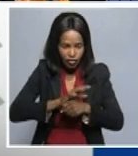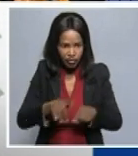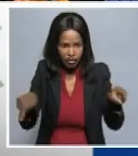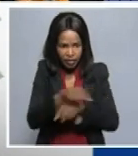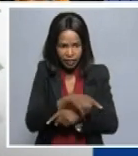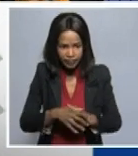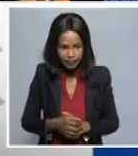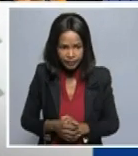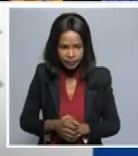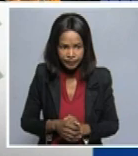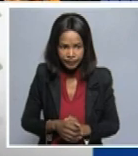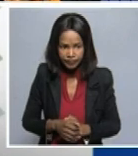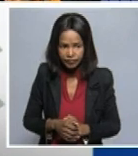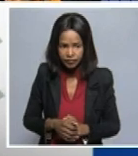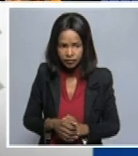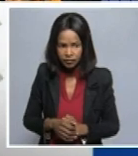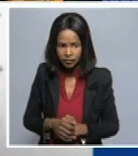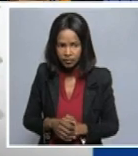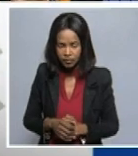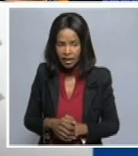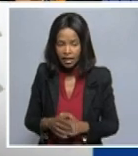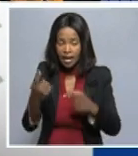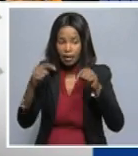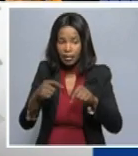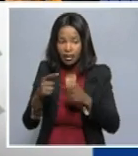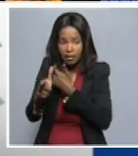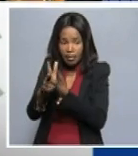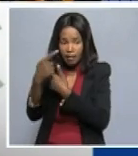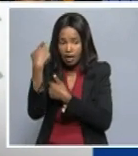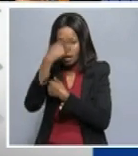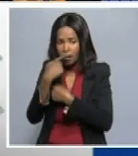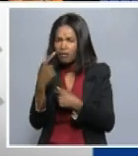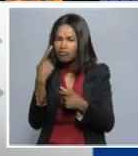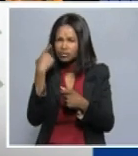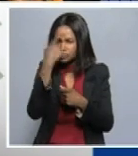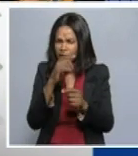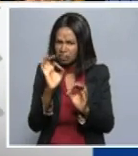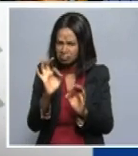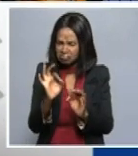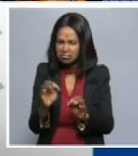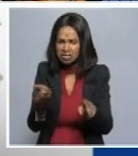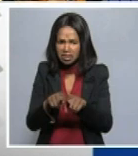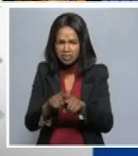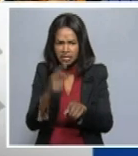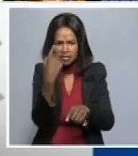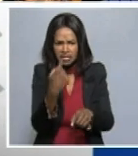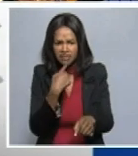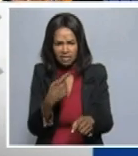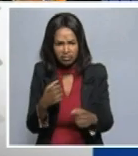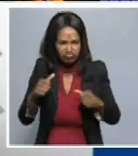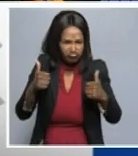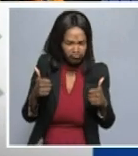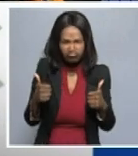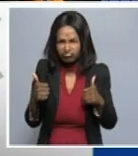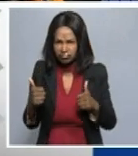Doctor, was indeed very good to see you looking well on the video and it's also good to hear you say it. Finally, what do you have